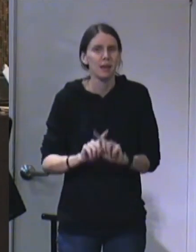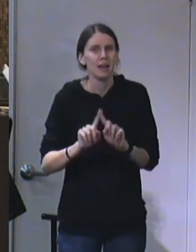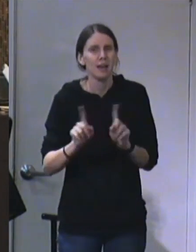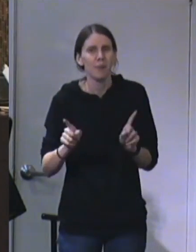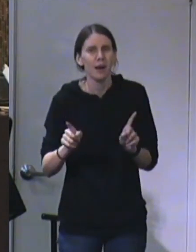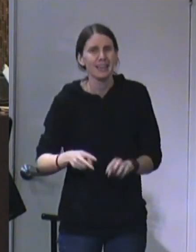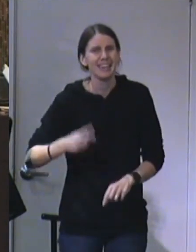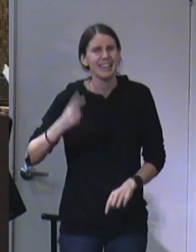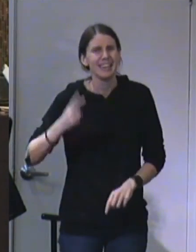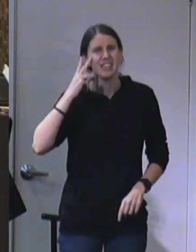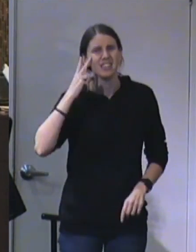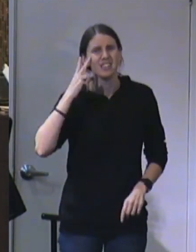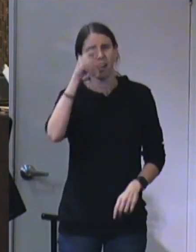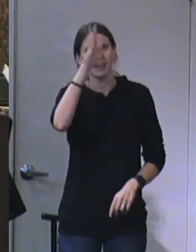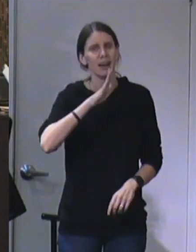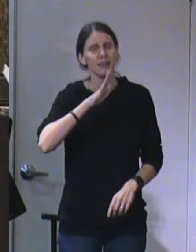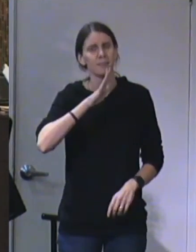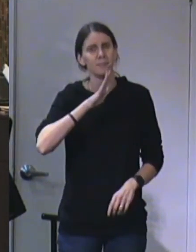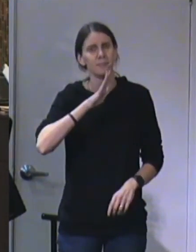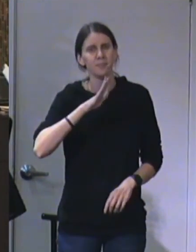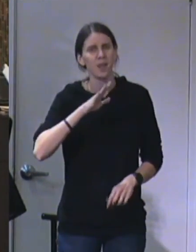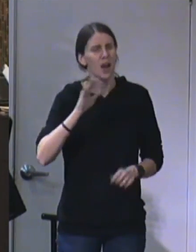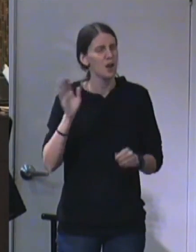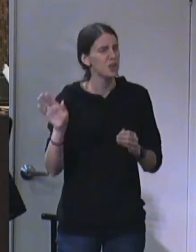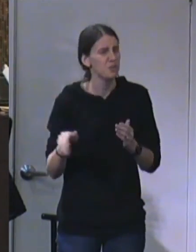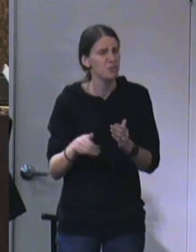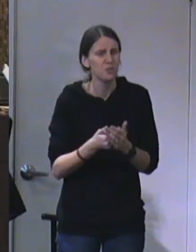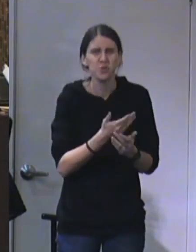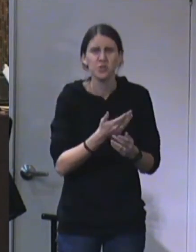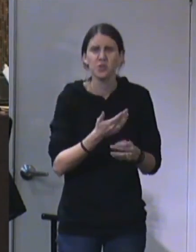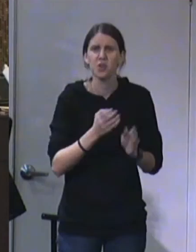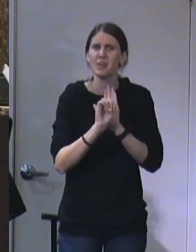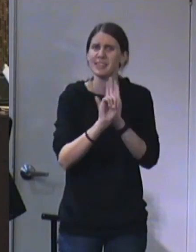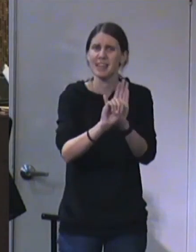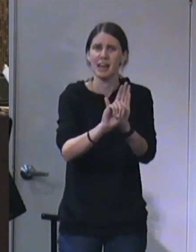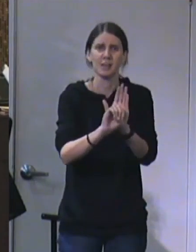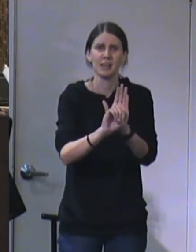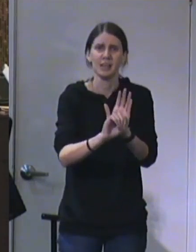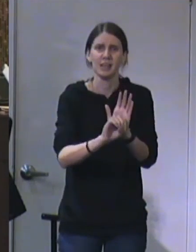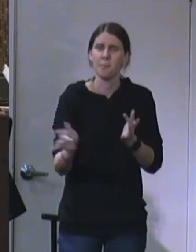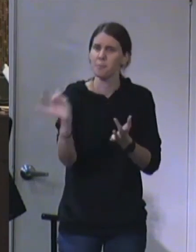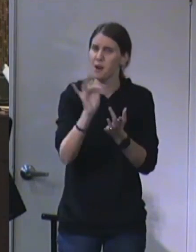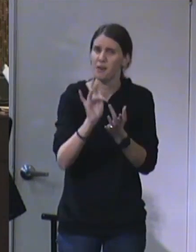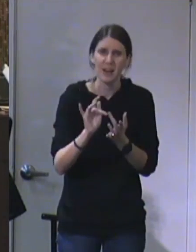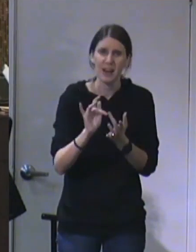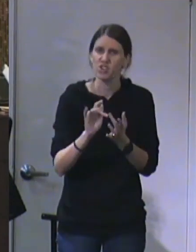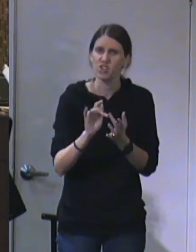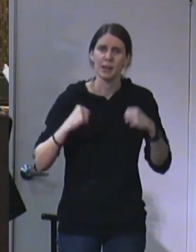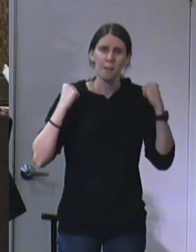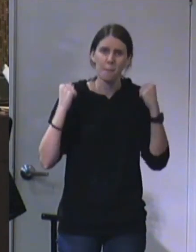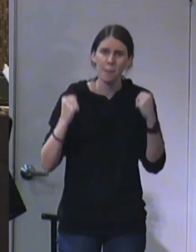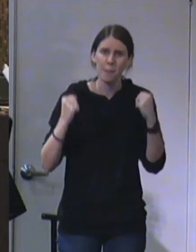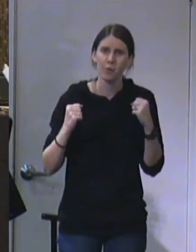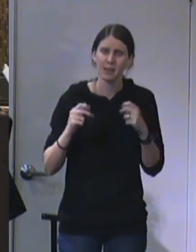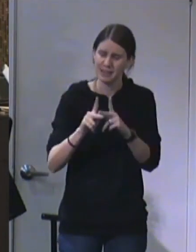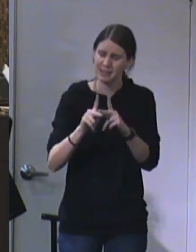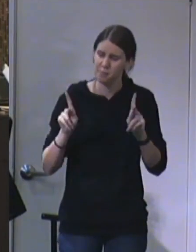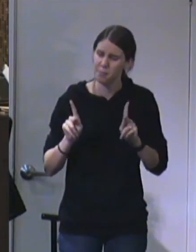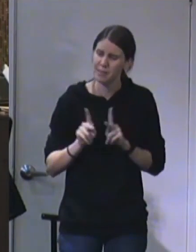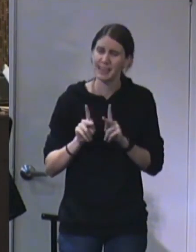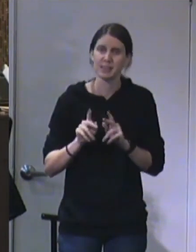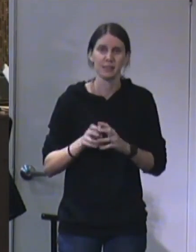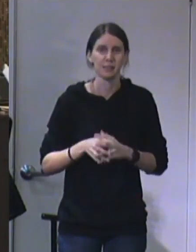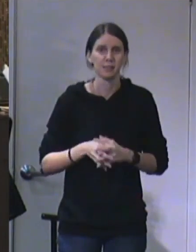But he had seen God in a whole new light. He had seen his perfection, his power, his position.